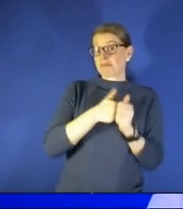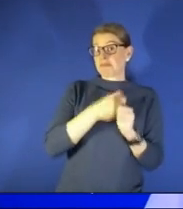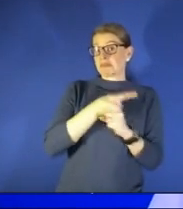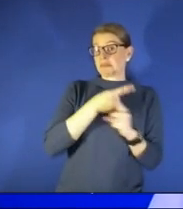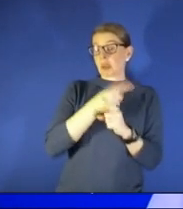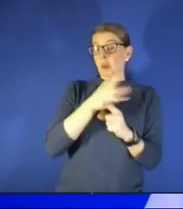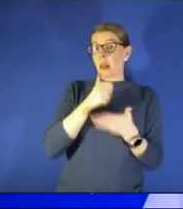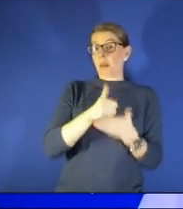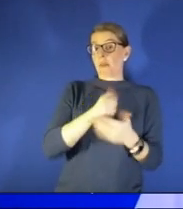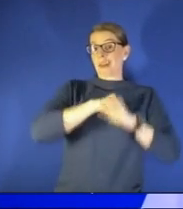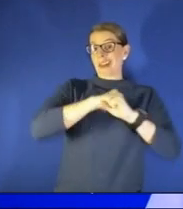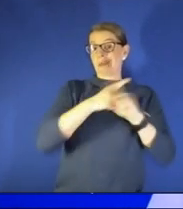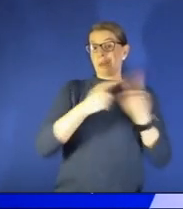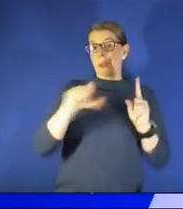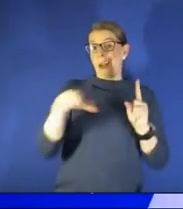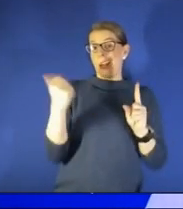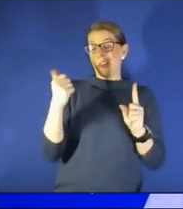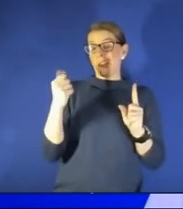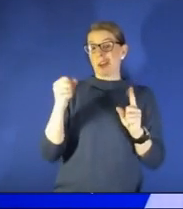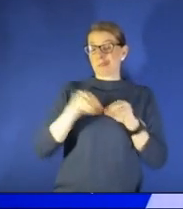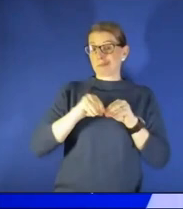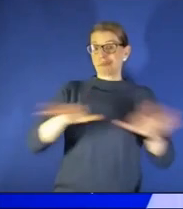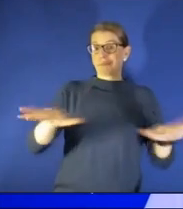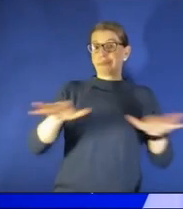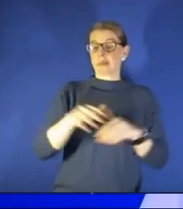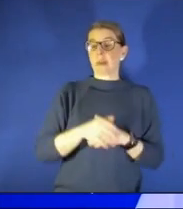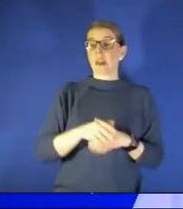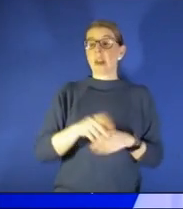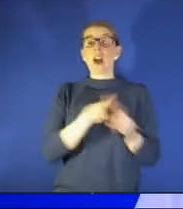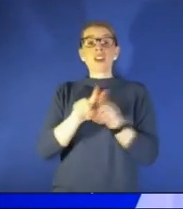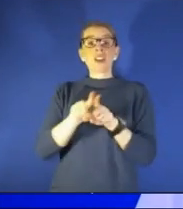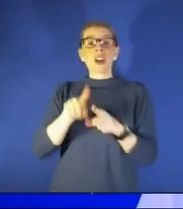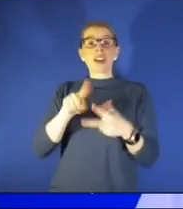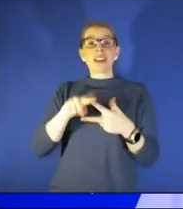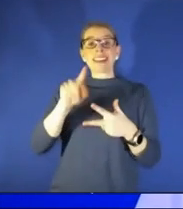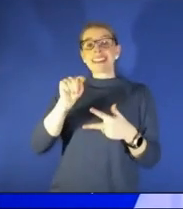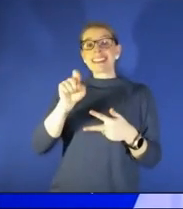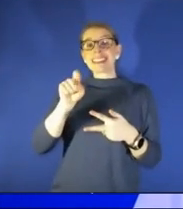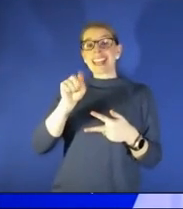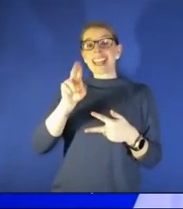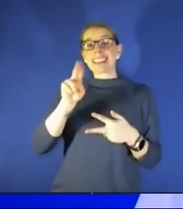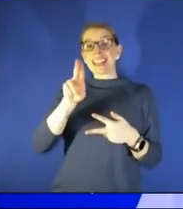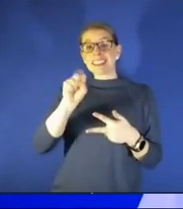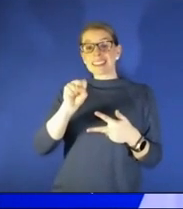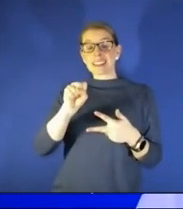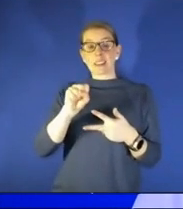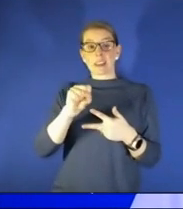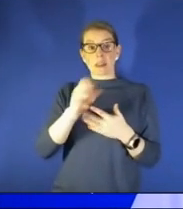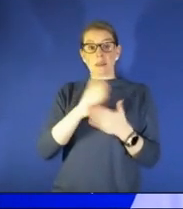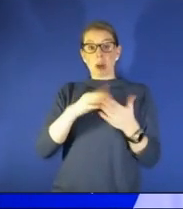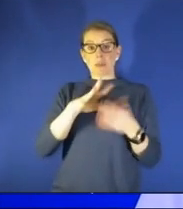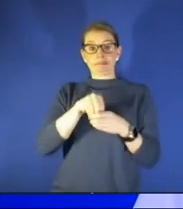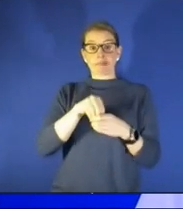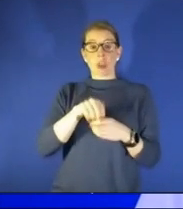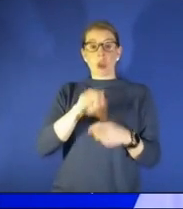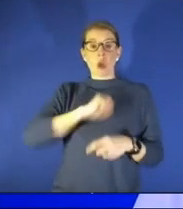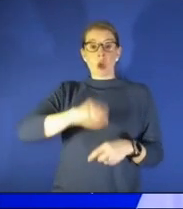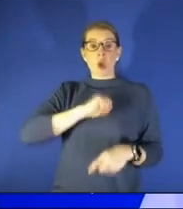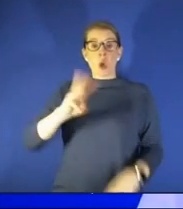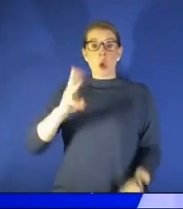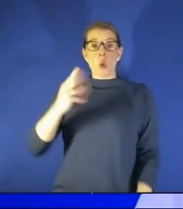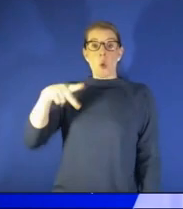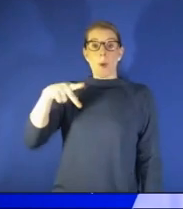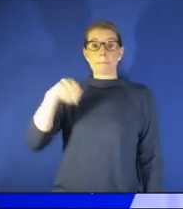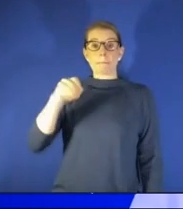further surge but it's other things like the tetanus vaccine which also has a component of whooping cough in it and if we are adults and